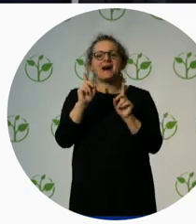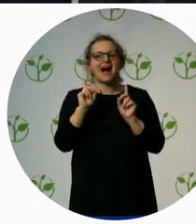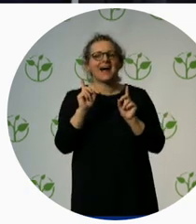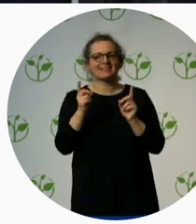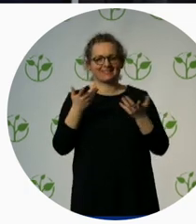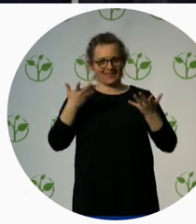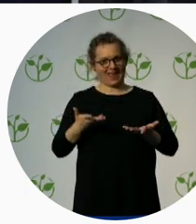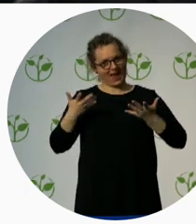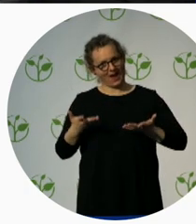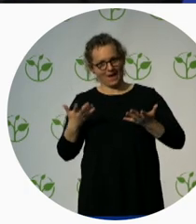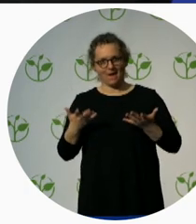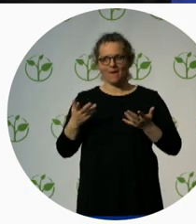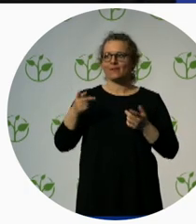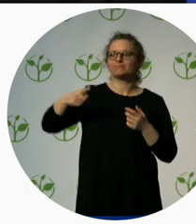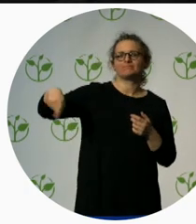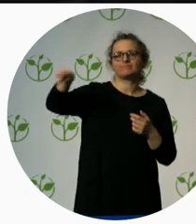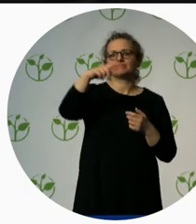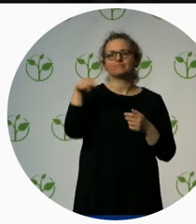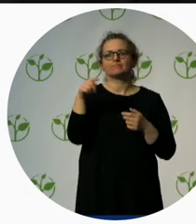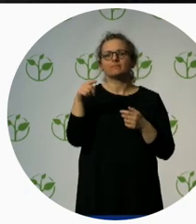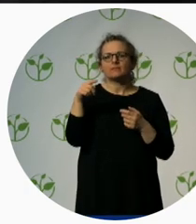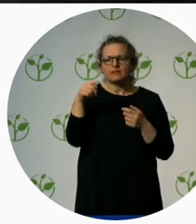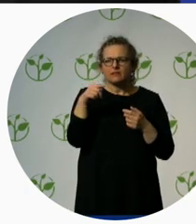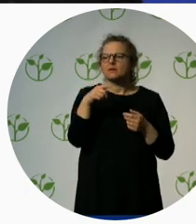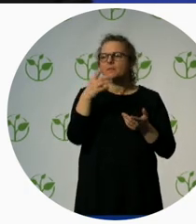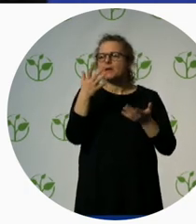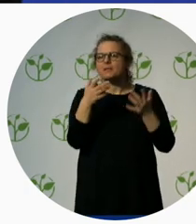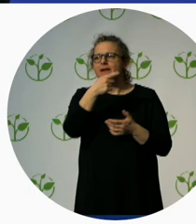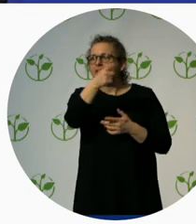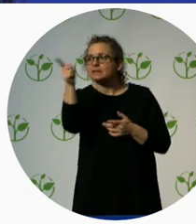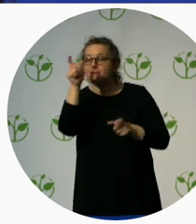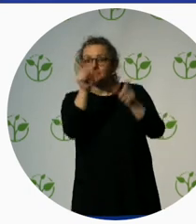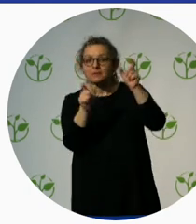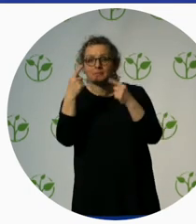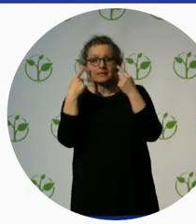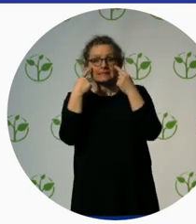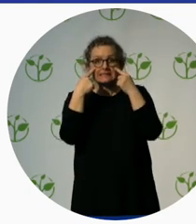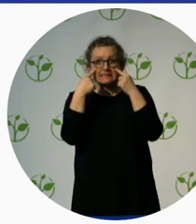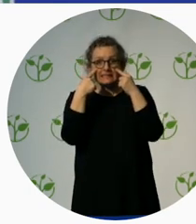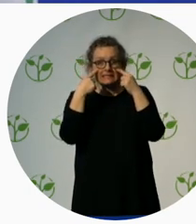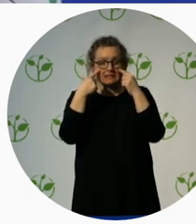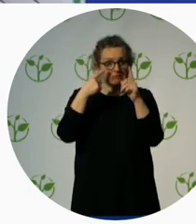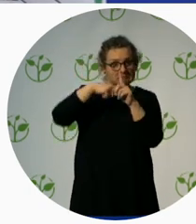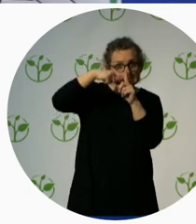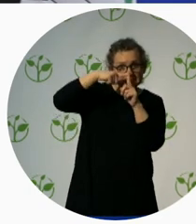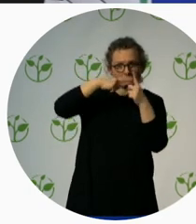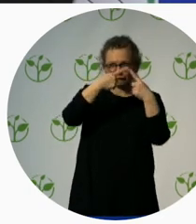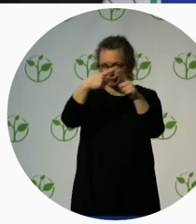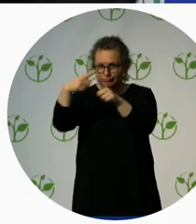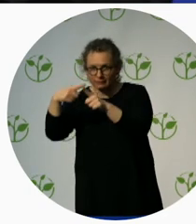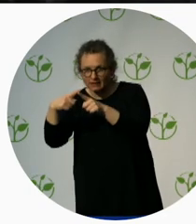impairments, I'm sorry, but I will try to explain quickly what I heard. We heard that tourism is part of our lives.